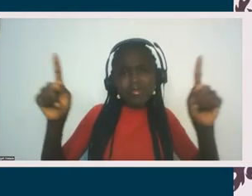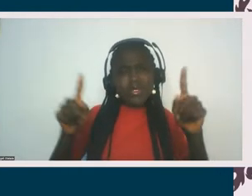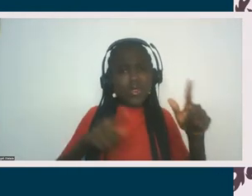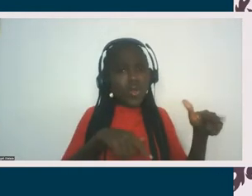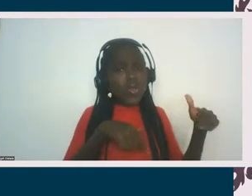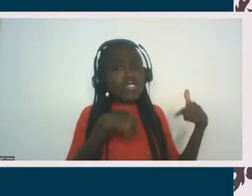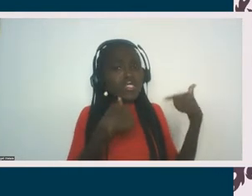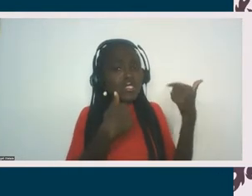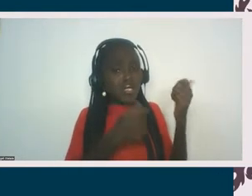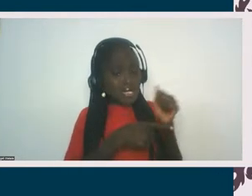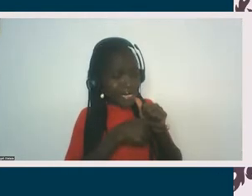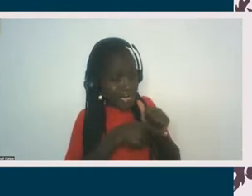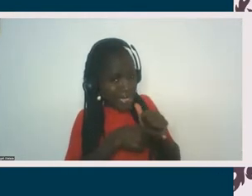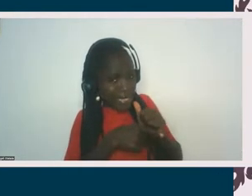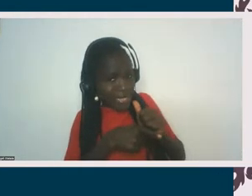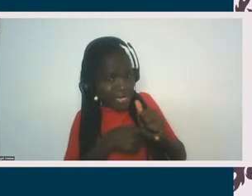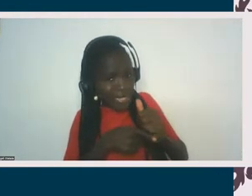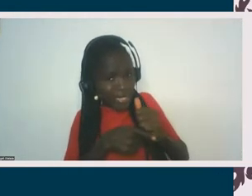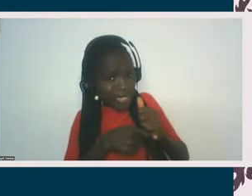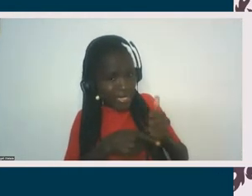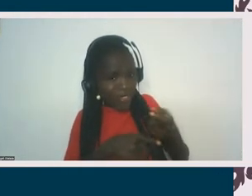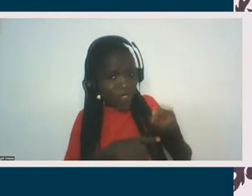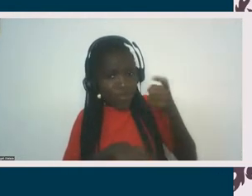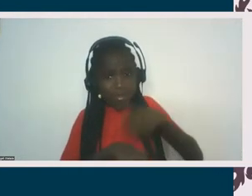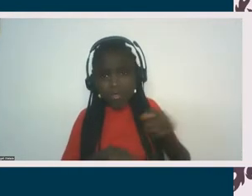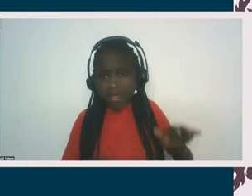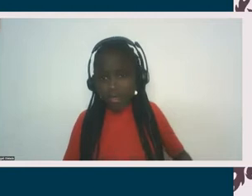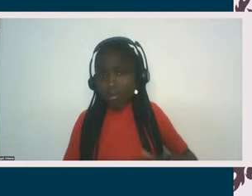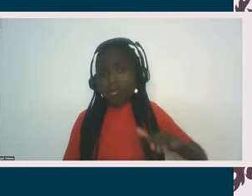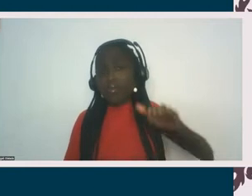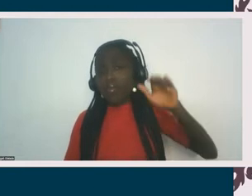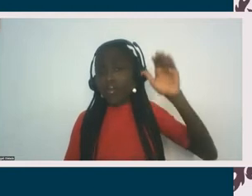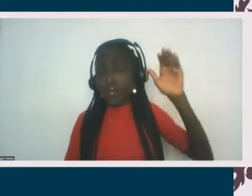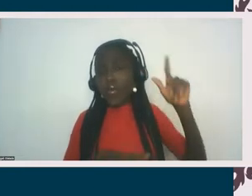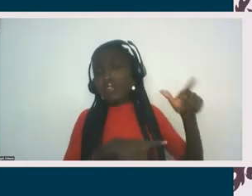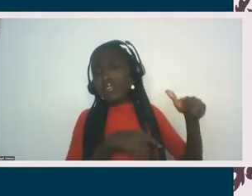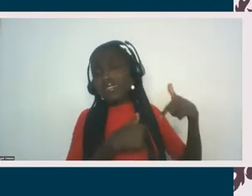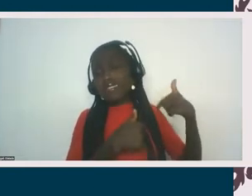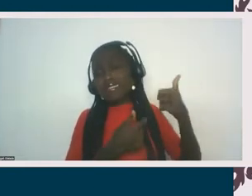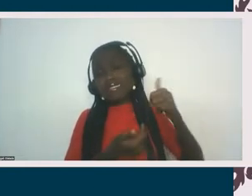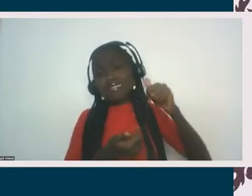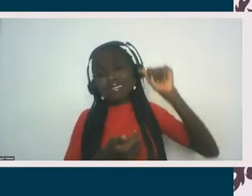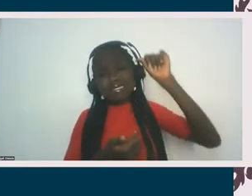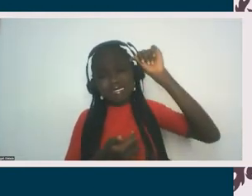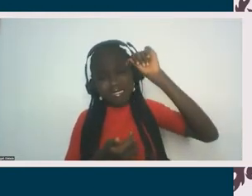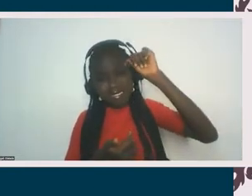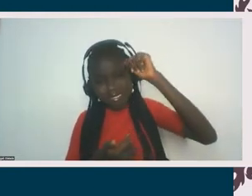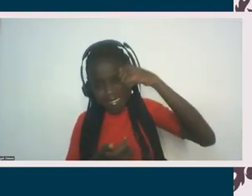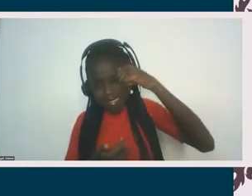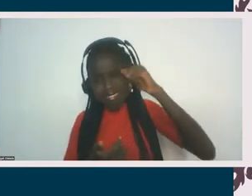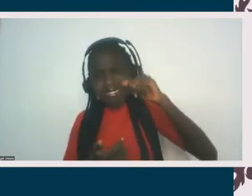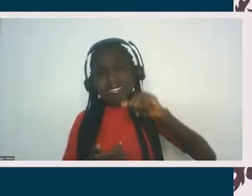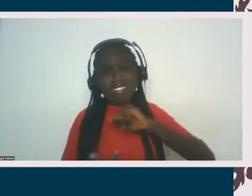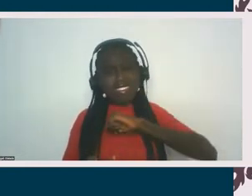been nurtured in. This is what we've suckled from, from our earliest moments, while also knowing something about it is